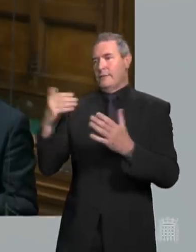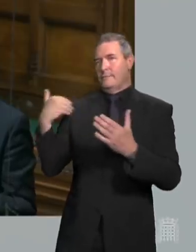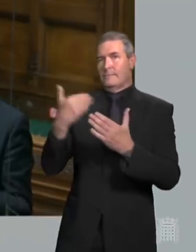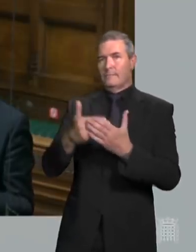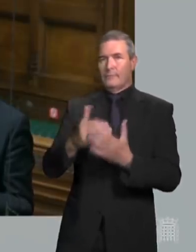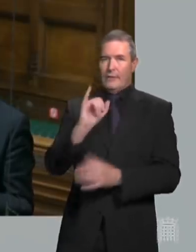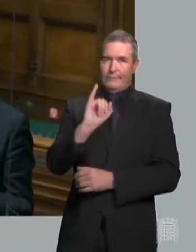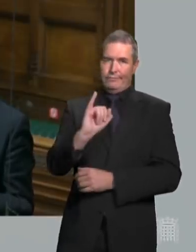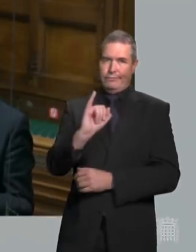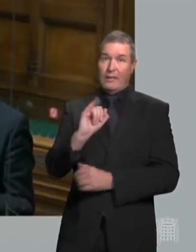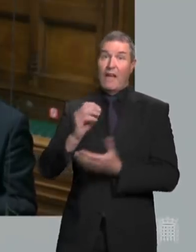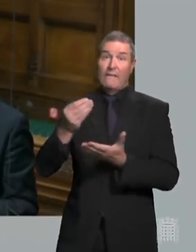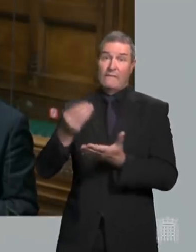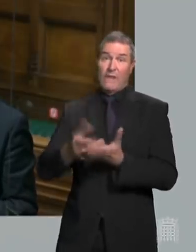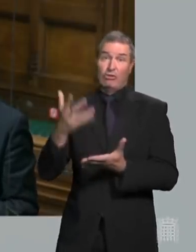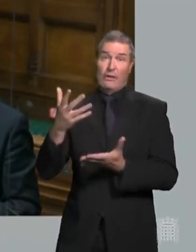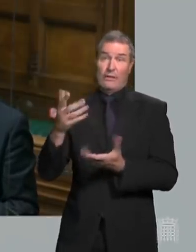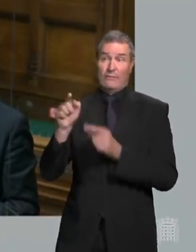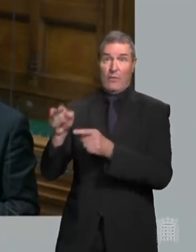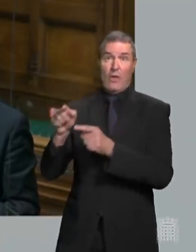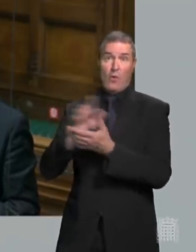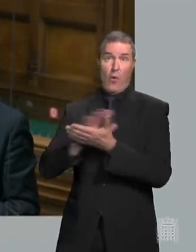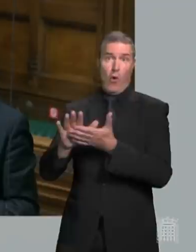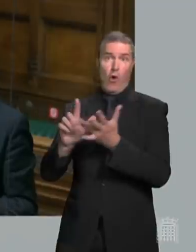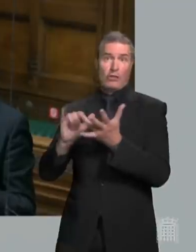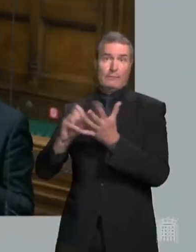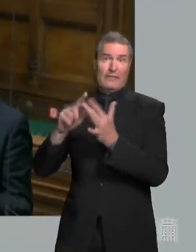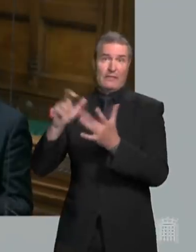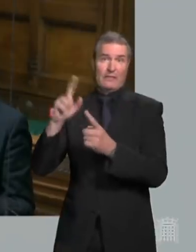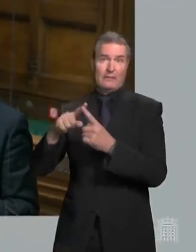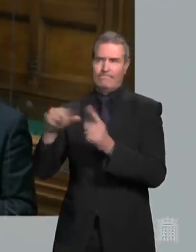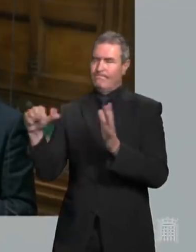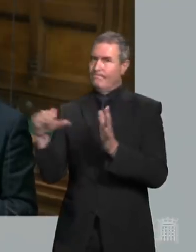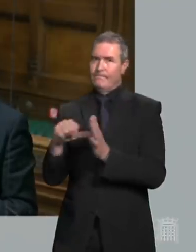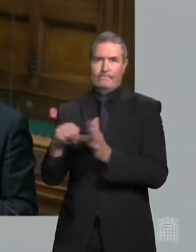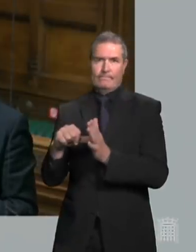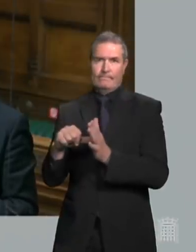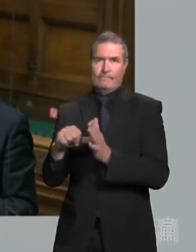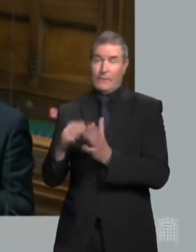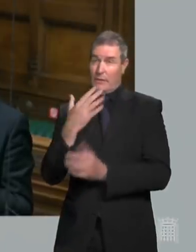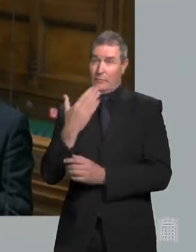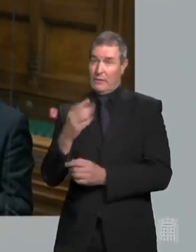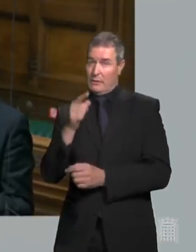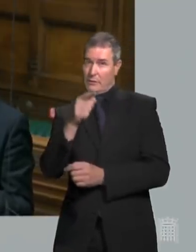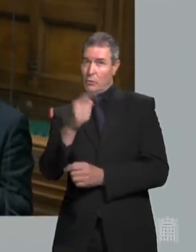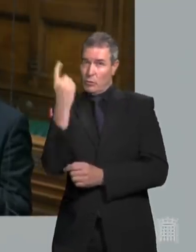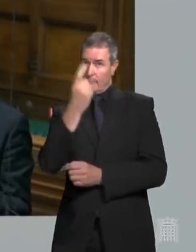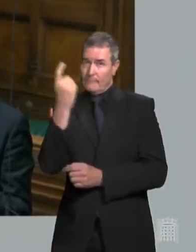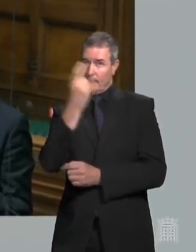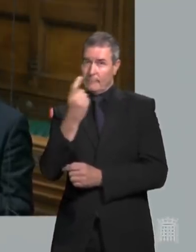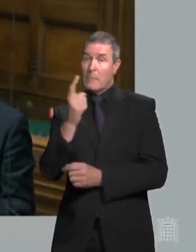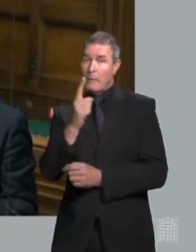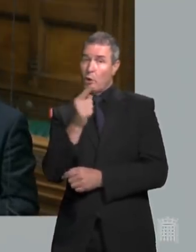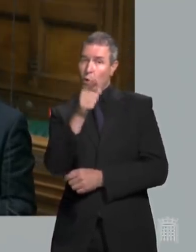had on the fundraising capacity of these hospice charities so can I ask him to consider carefully and